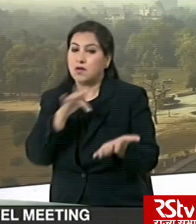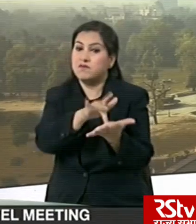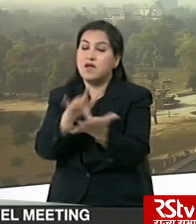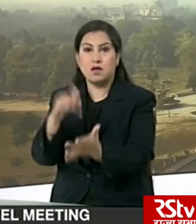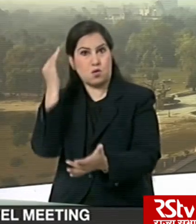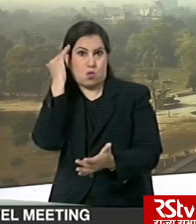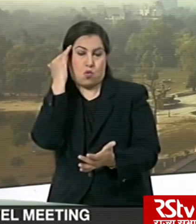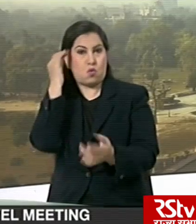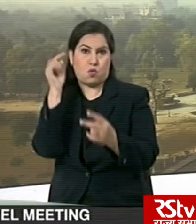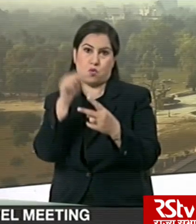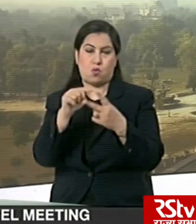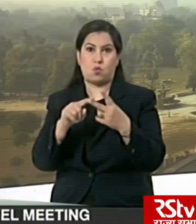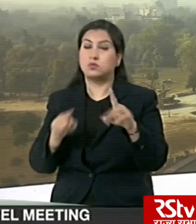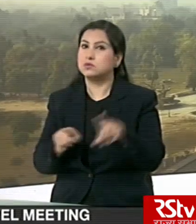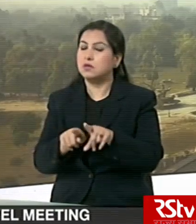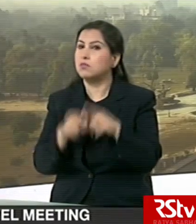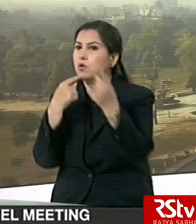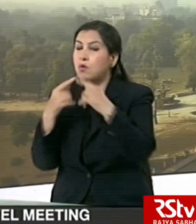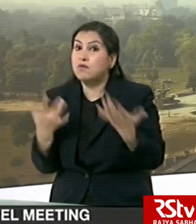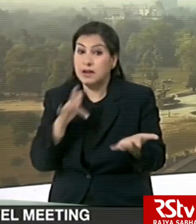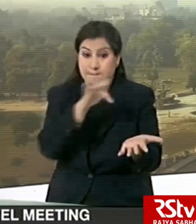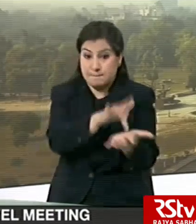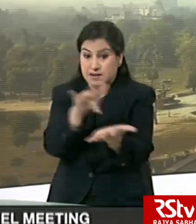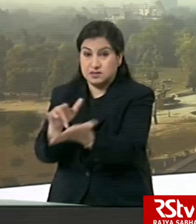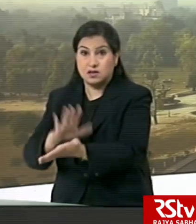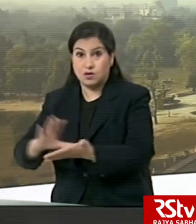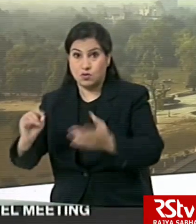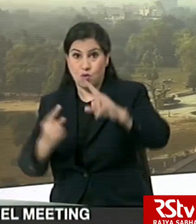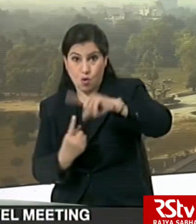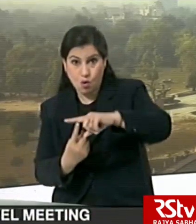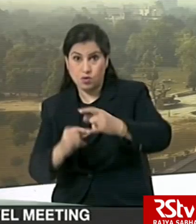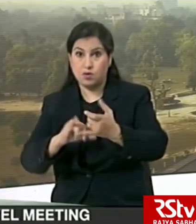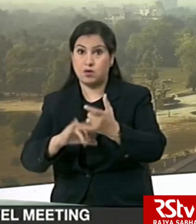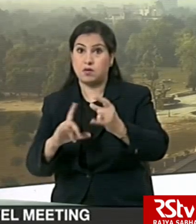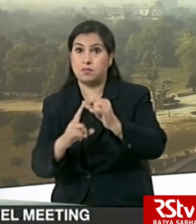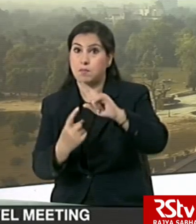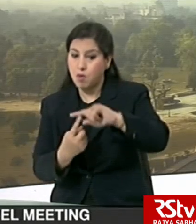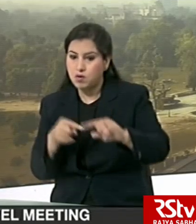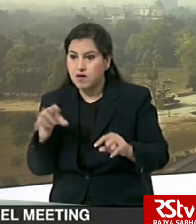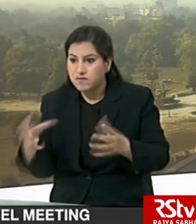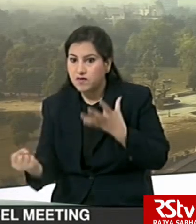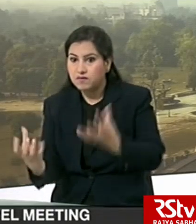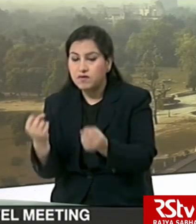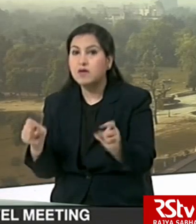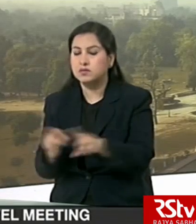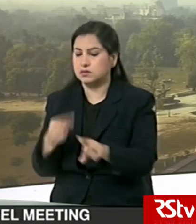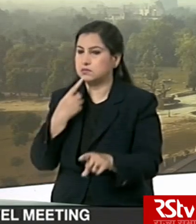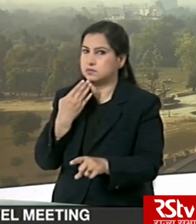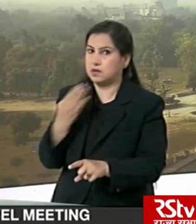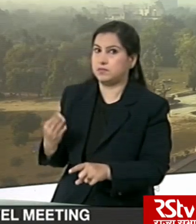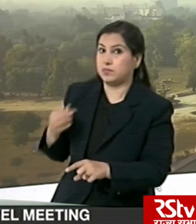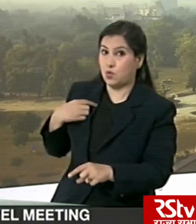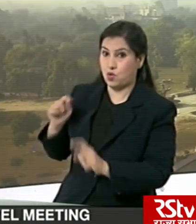and the talk about these hotspots is, I think I must congratulate our surveillance people, our